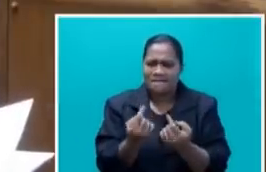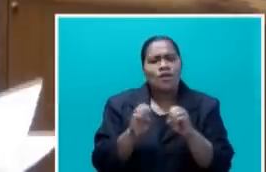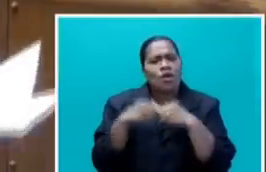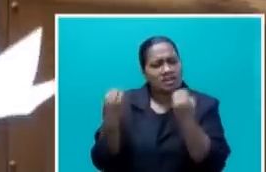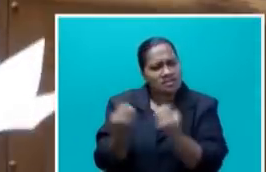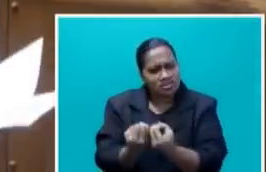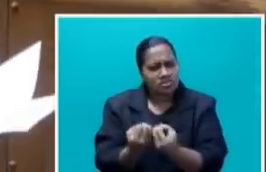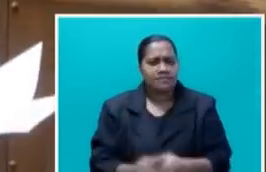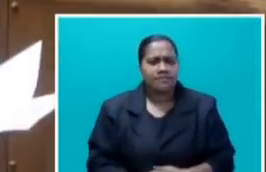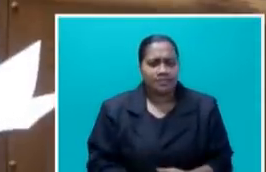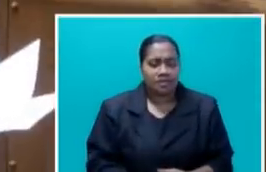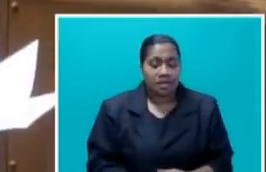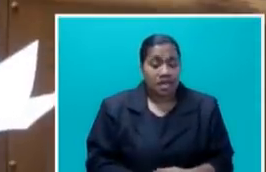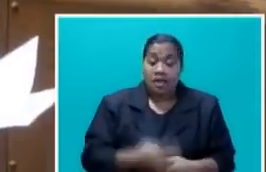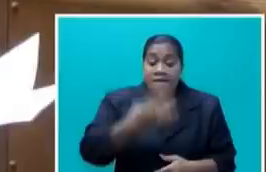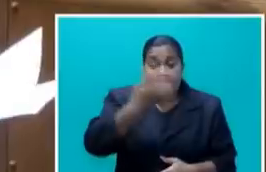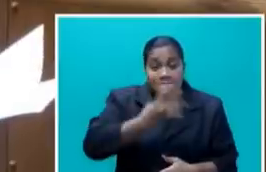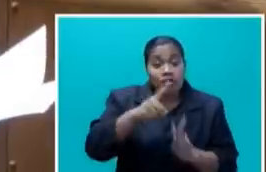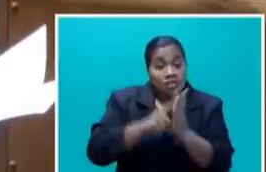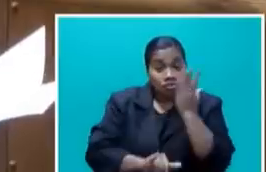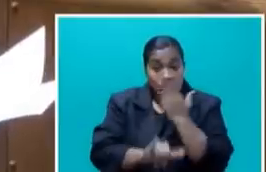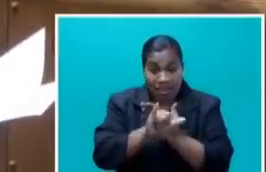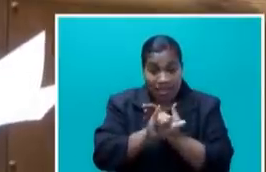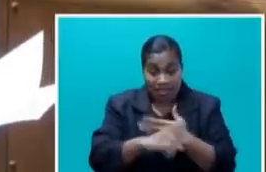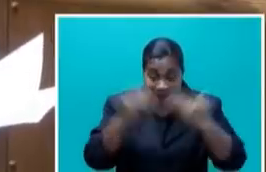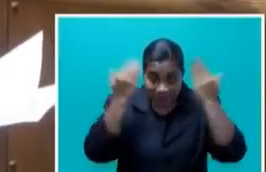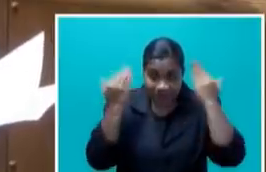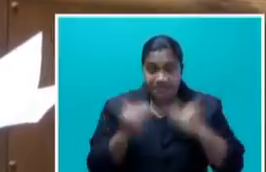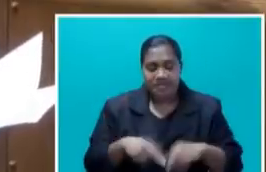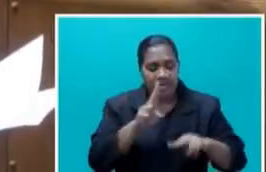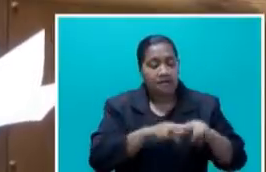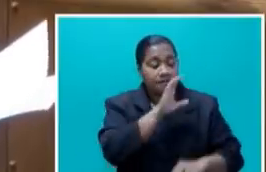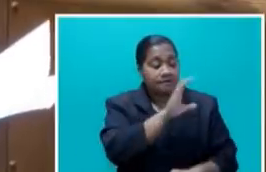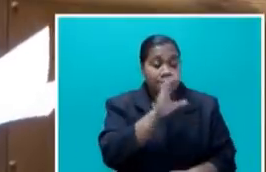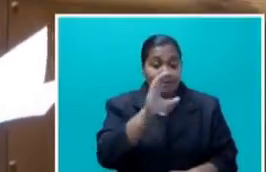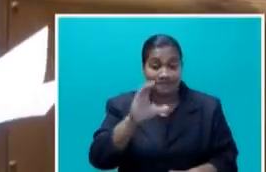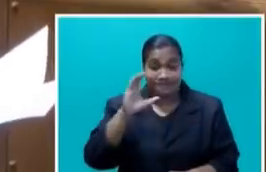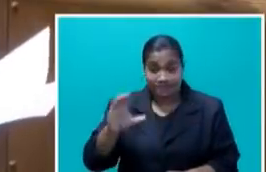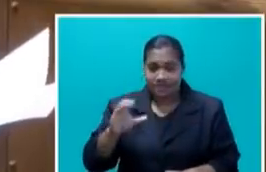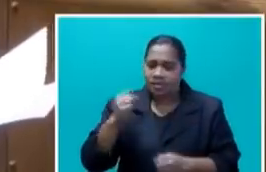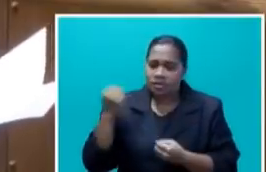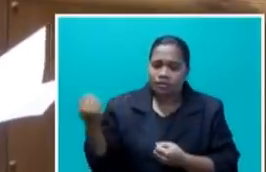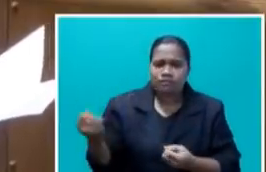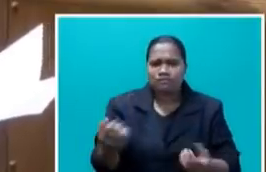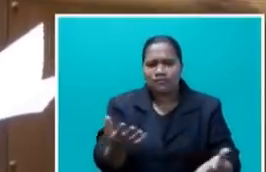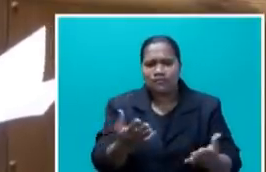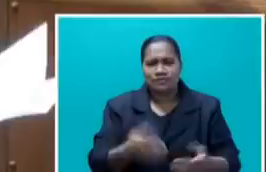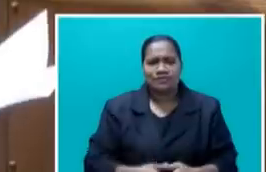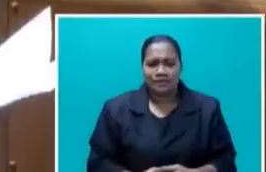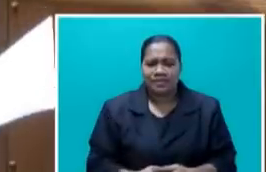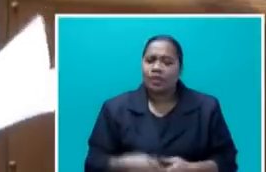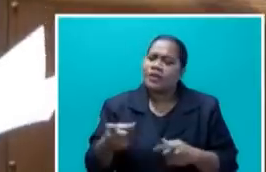On 14th July, Mr. Speaker, FCCC had put out a press release inviting members to the public